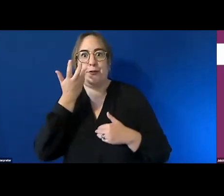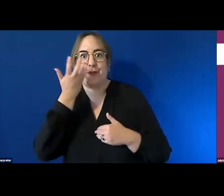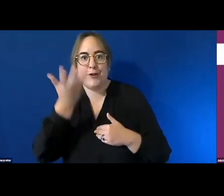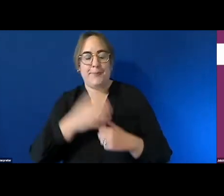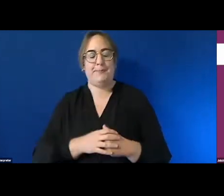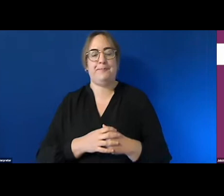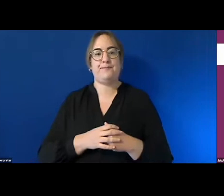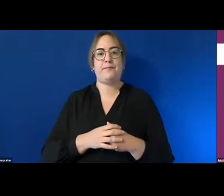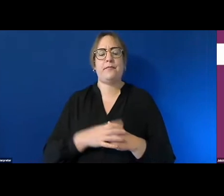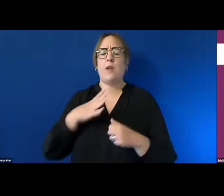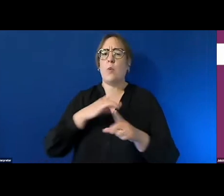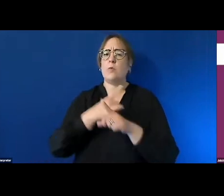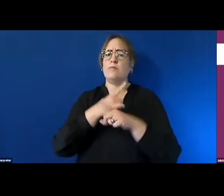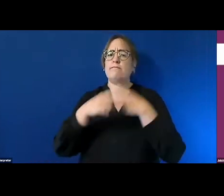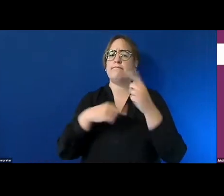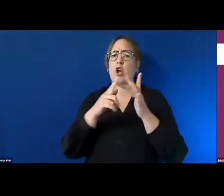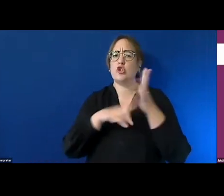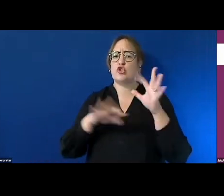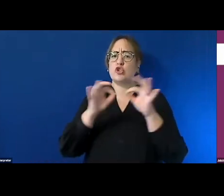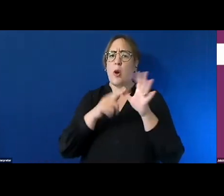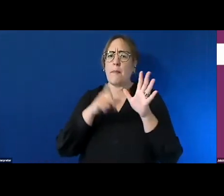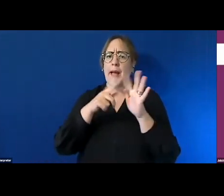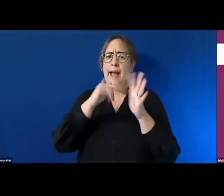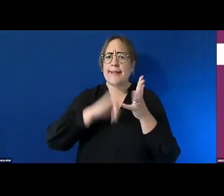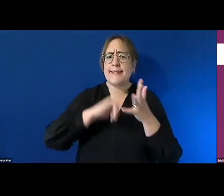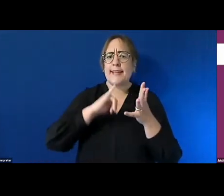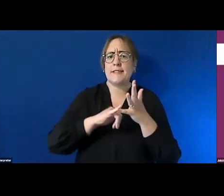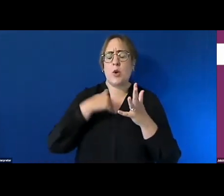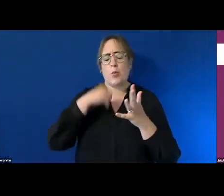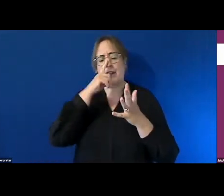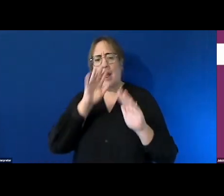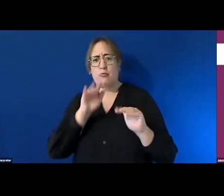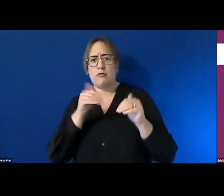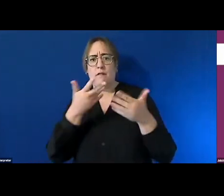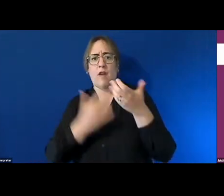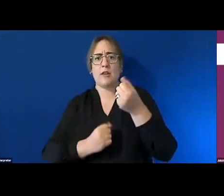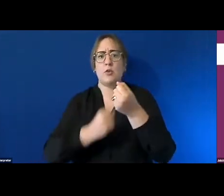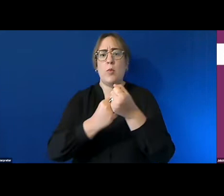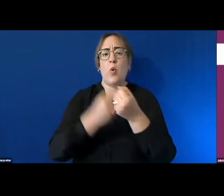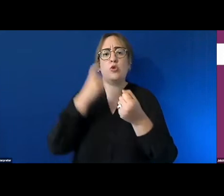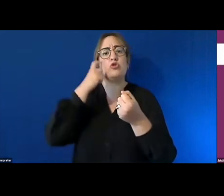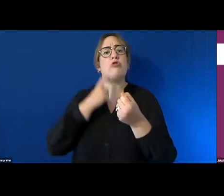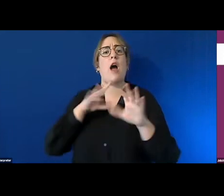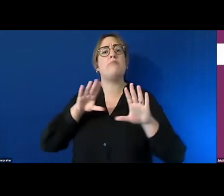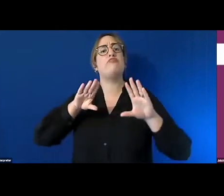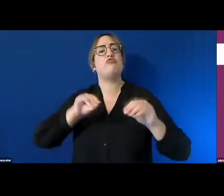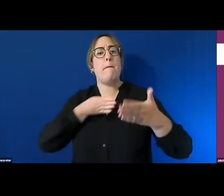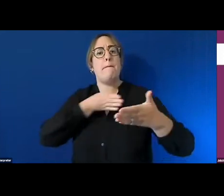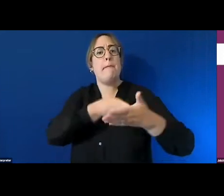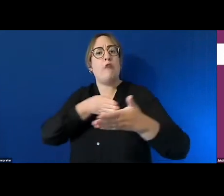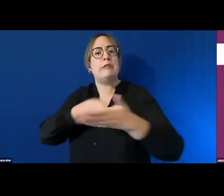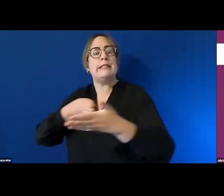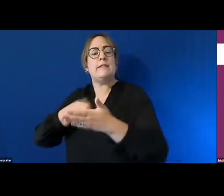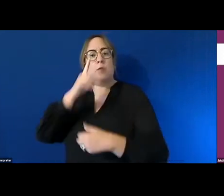that we provide to help remove the barriers to employment for people with a disability followed by some information around workplace adjustments and how